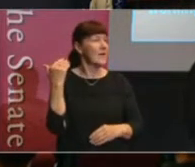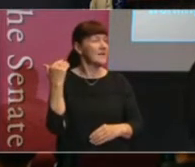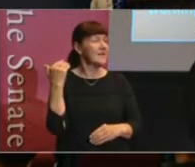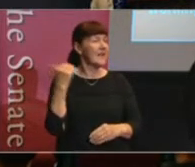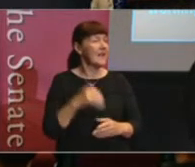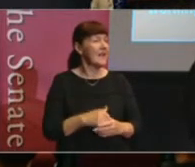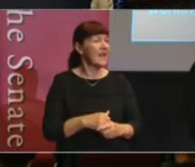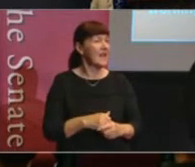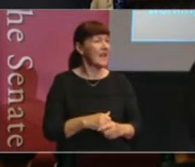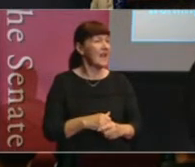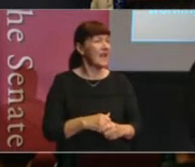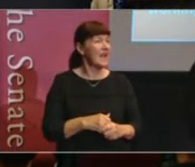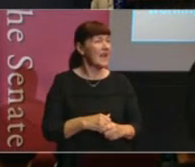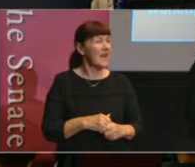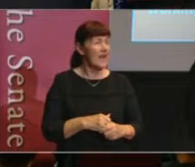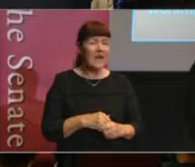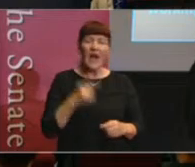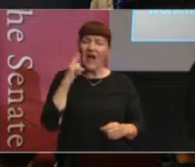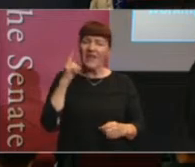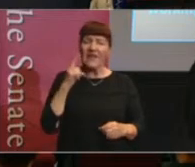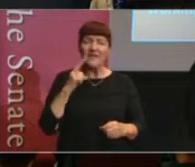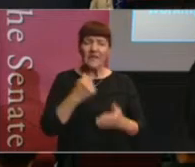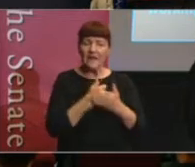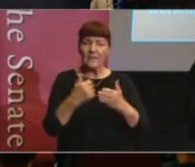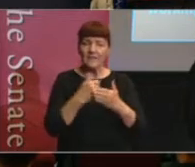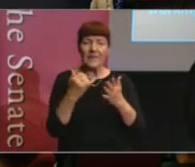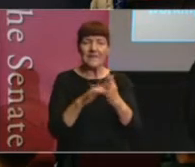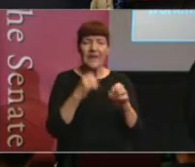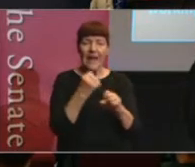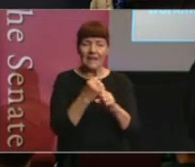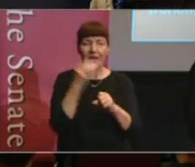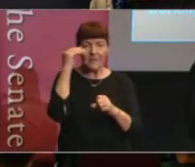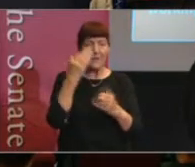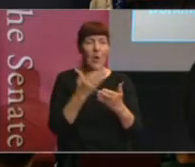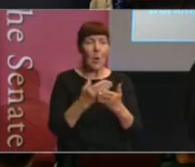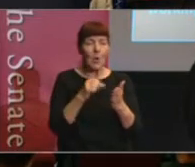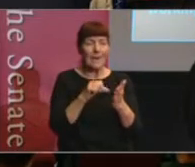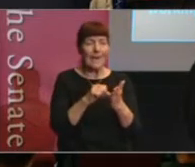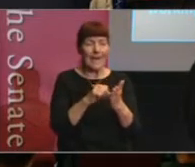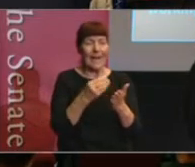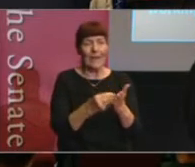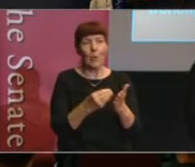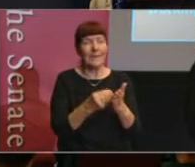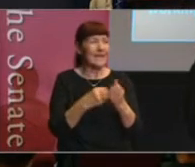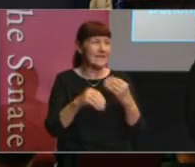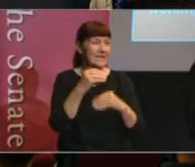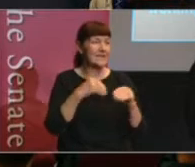when, I think it's the Standing Committee on Economics, was used for party political purposes